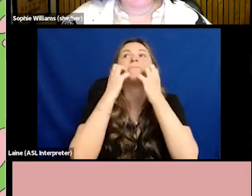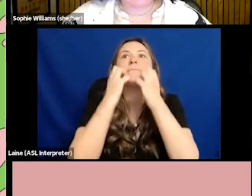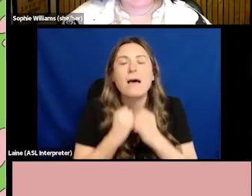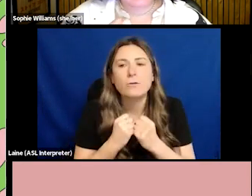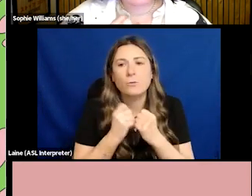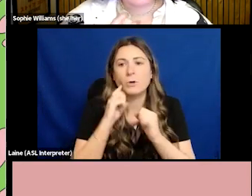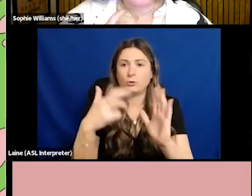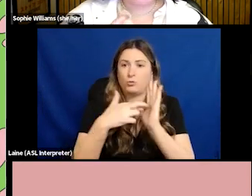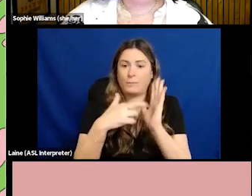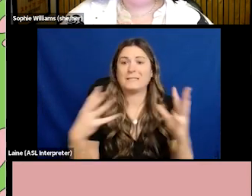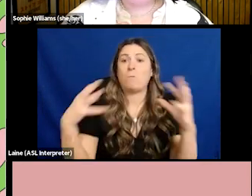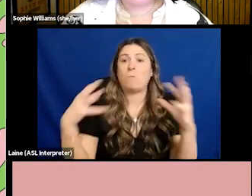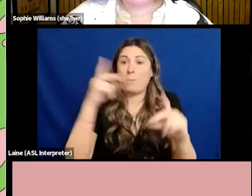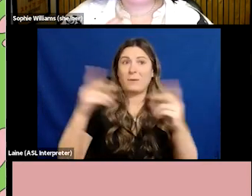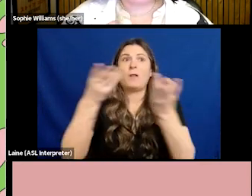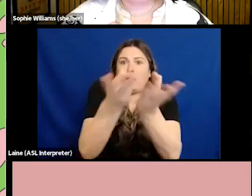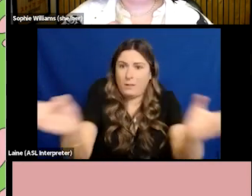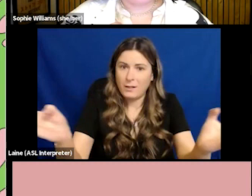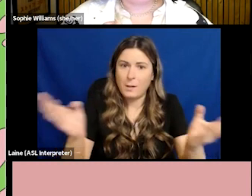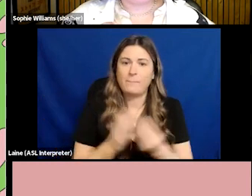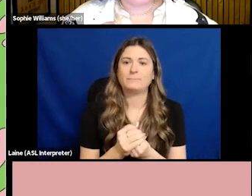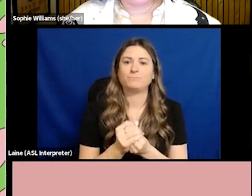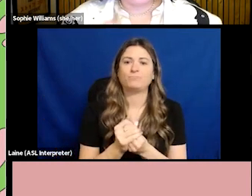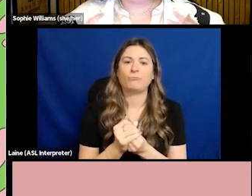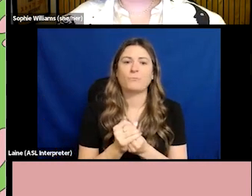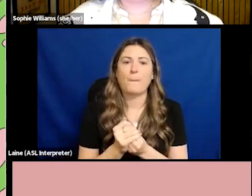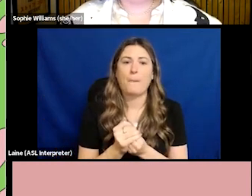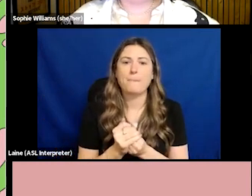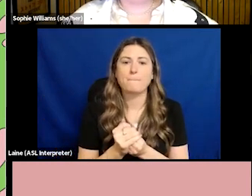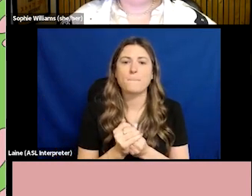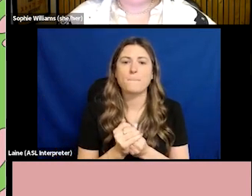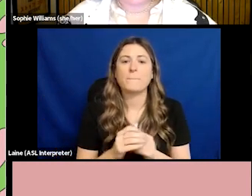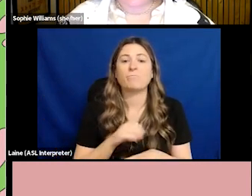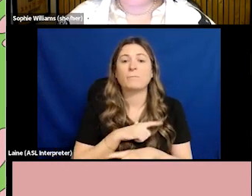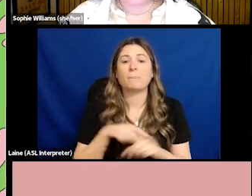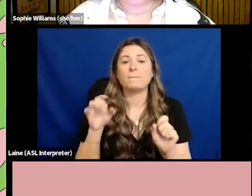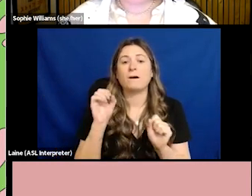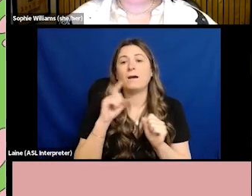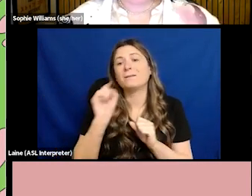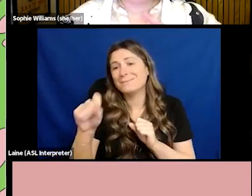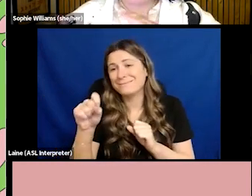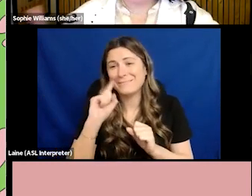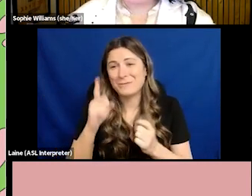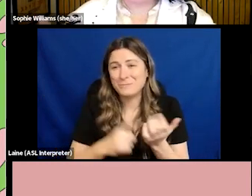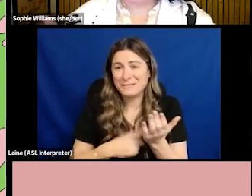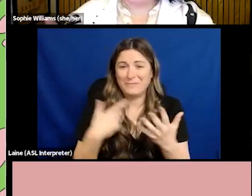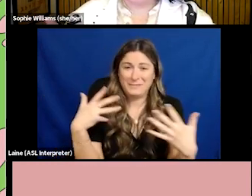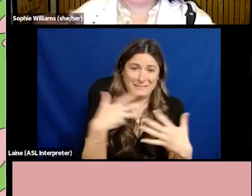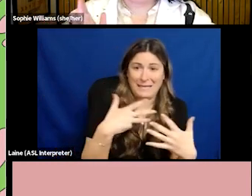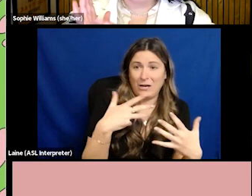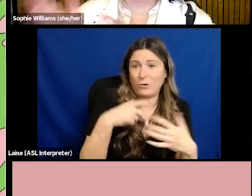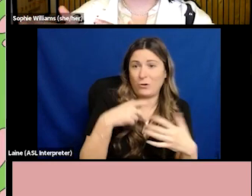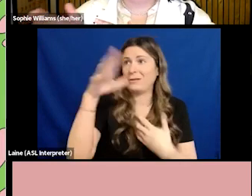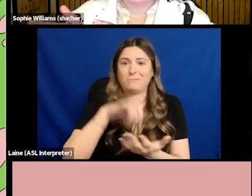intimidated and we can't believe we're even there. And so we're never going to stand up and say, I think this could,